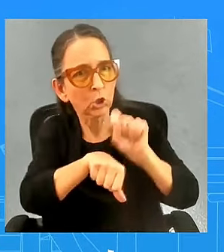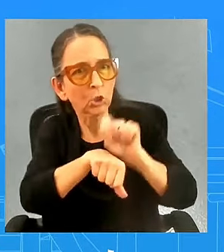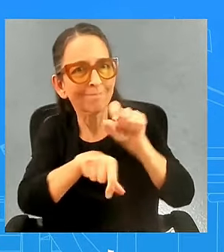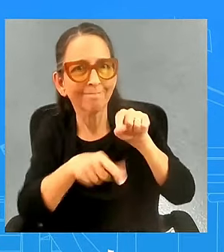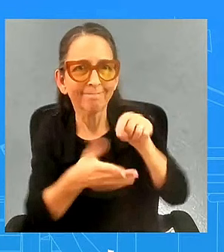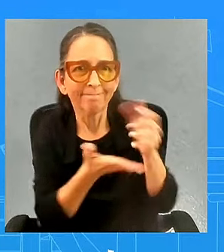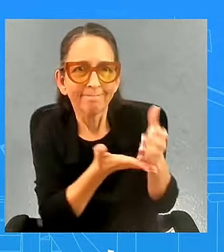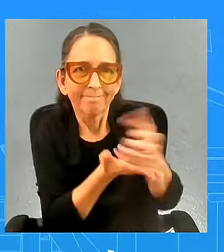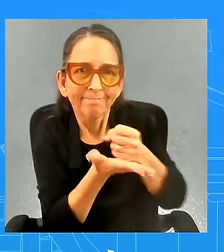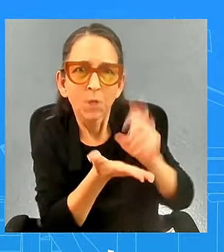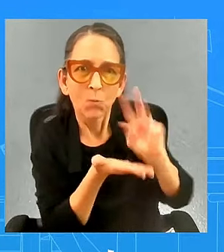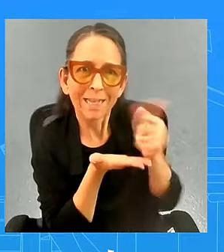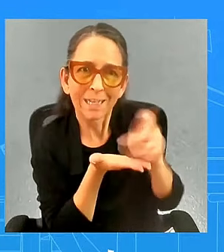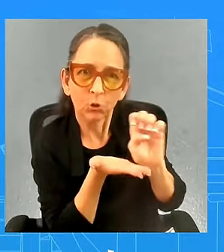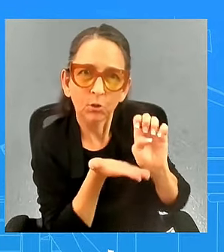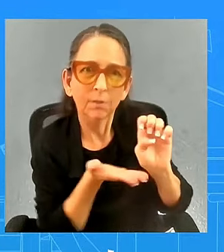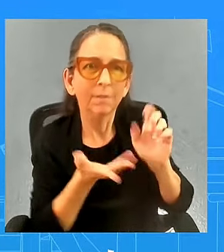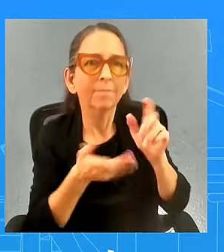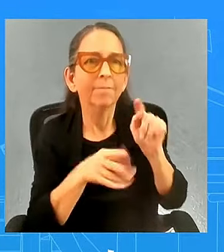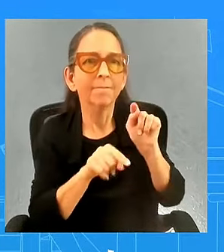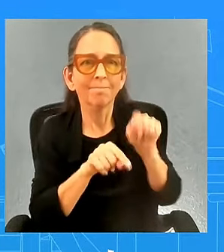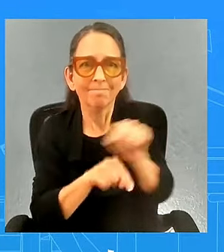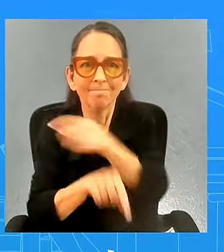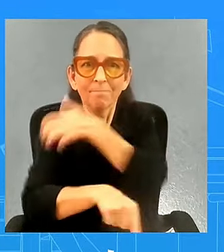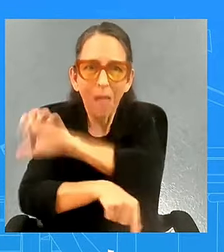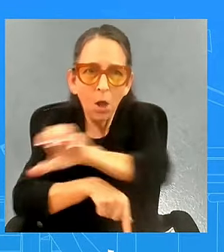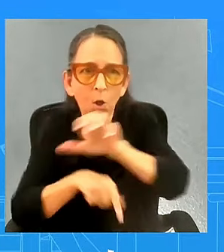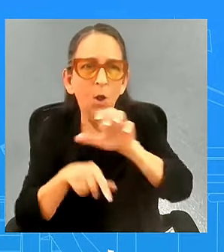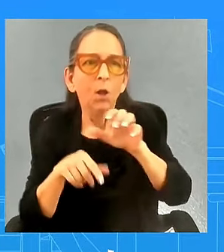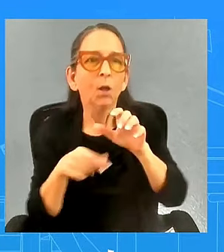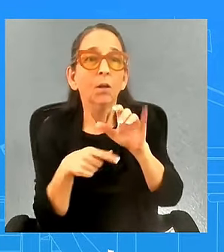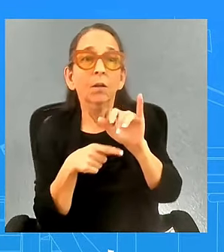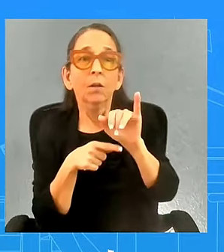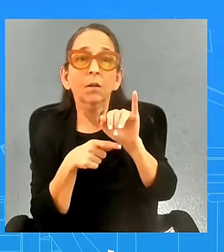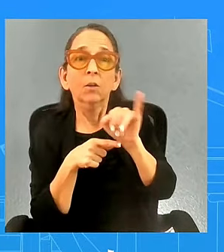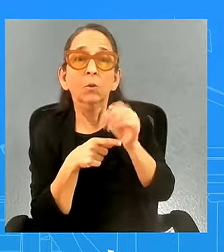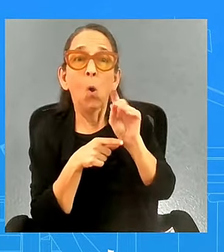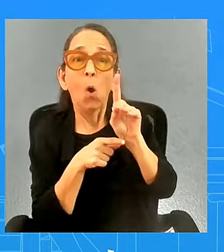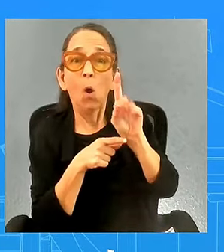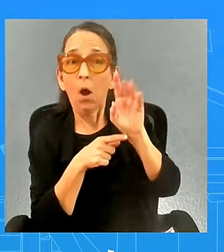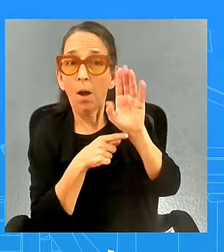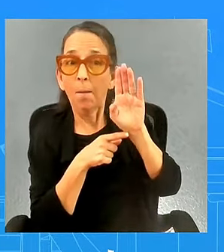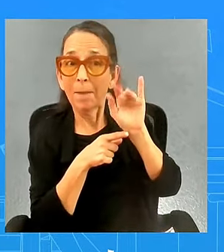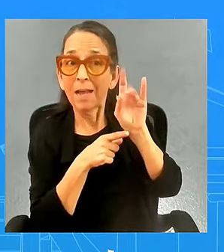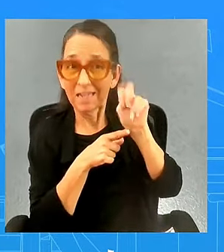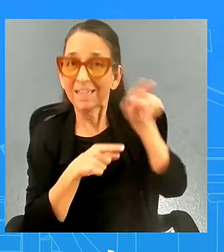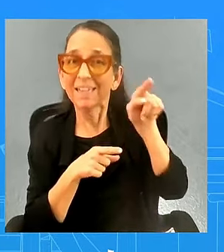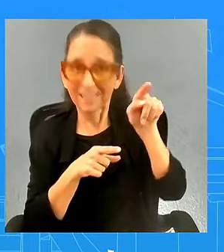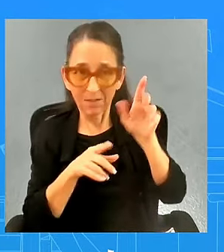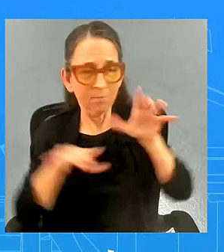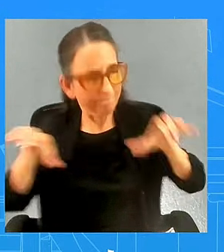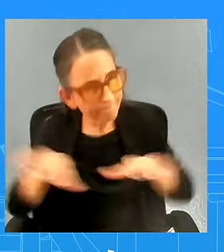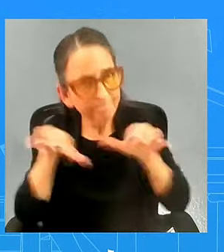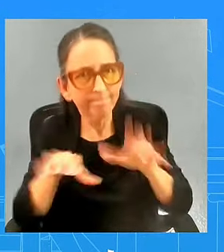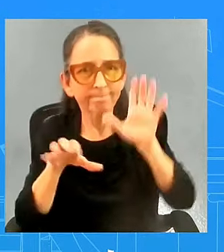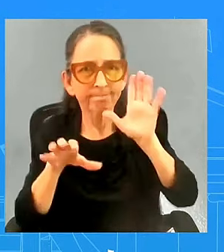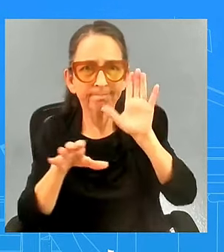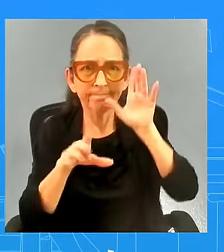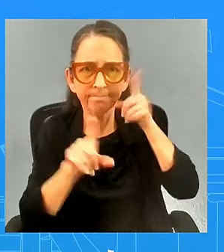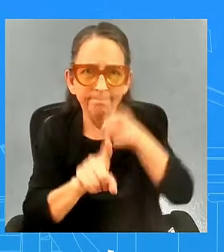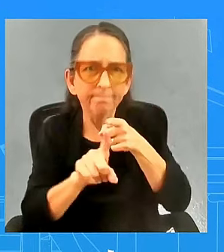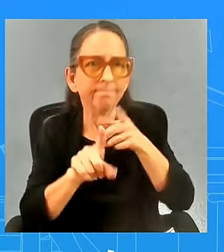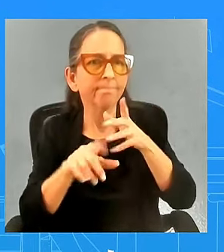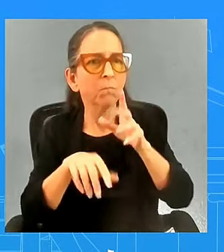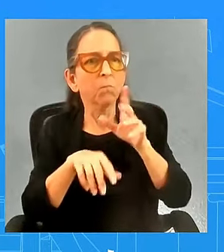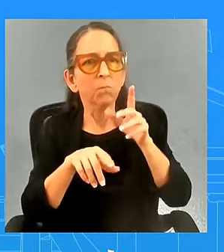power so i've worked with joe biden for many decades and that has always been at the core of his model workers need clout in